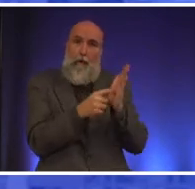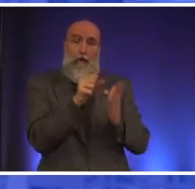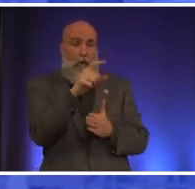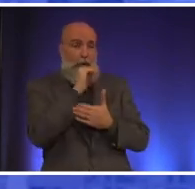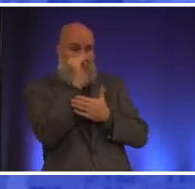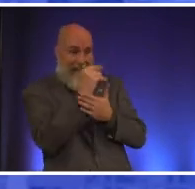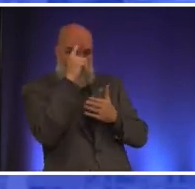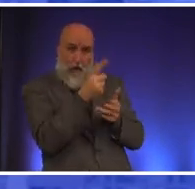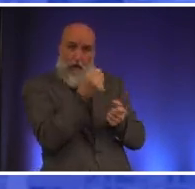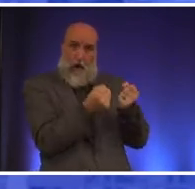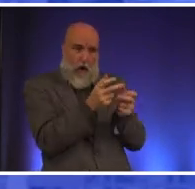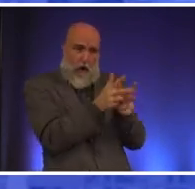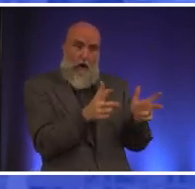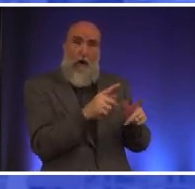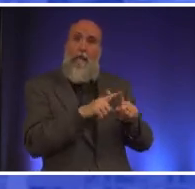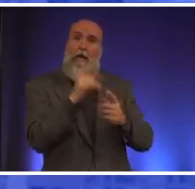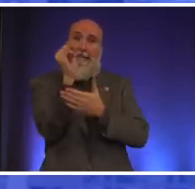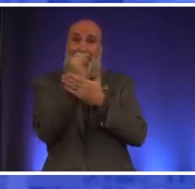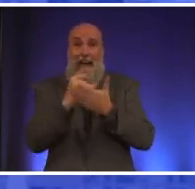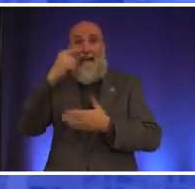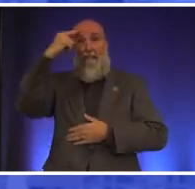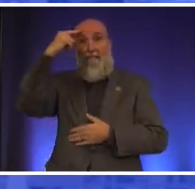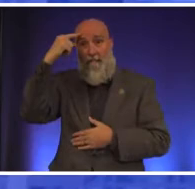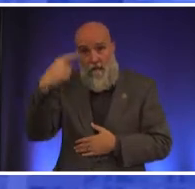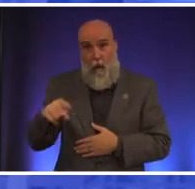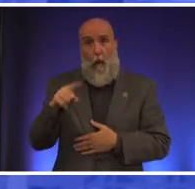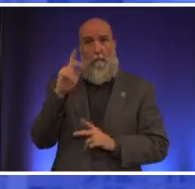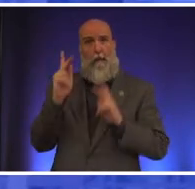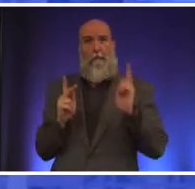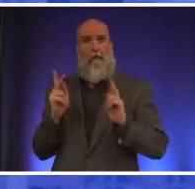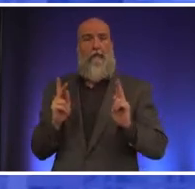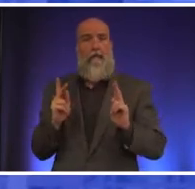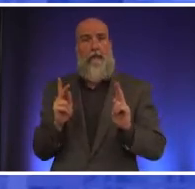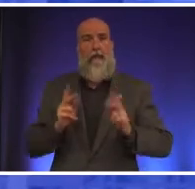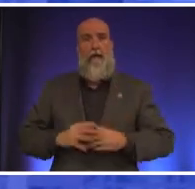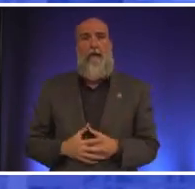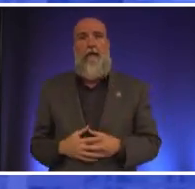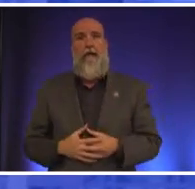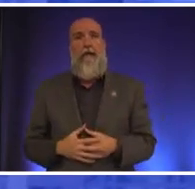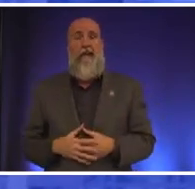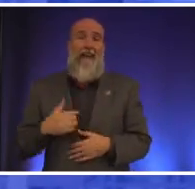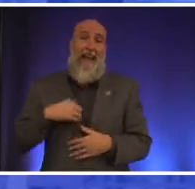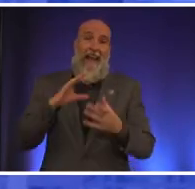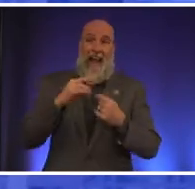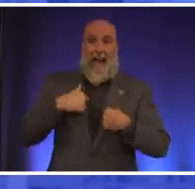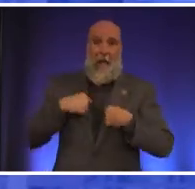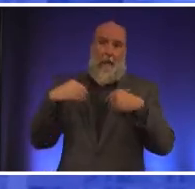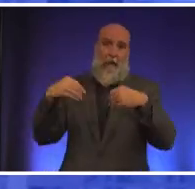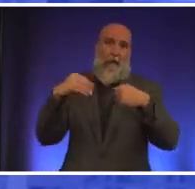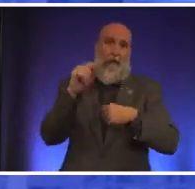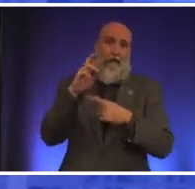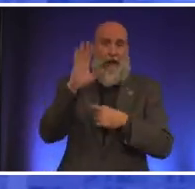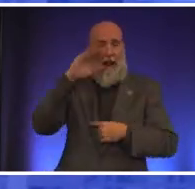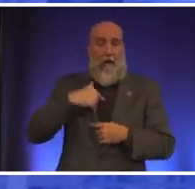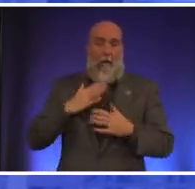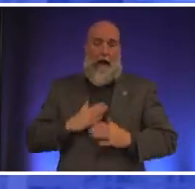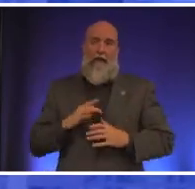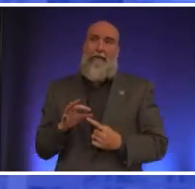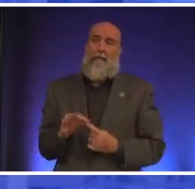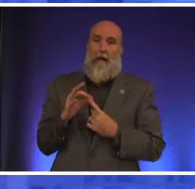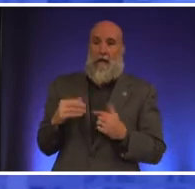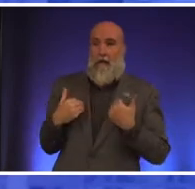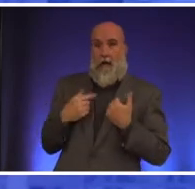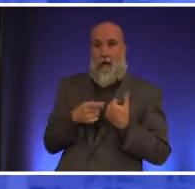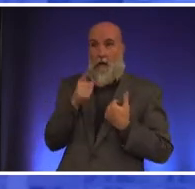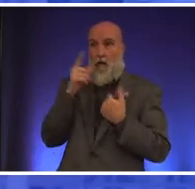for cars but you're instead designing designing for people i i say that as a realtor i know that my clients especially the younger